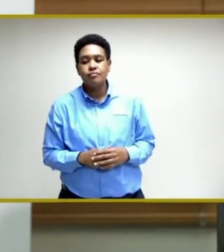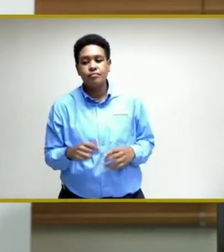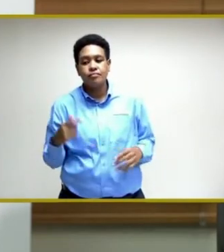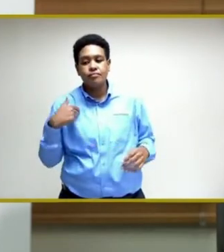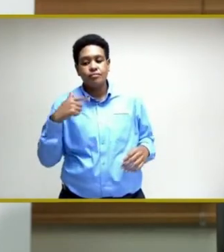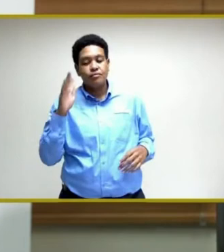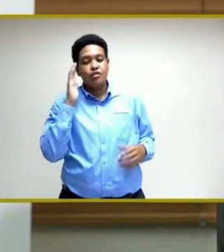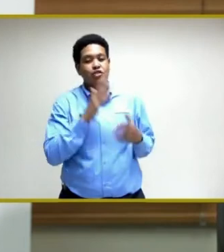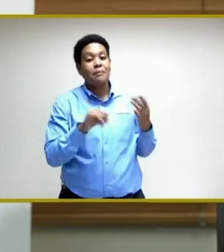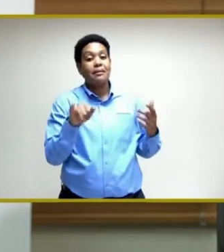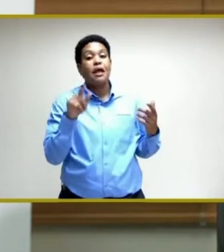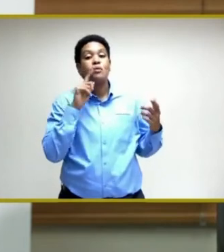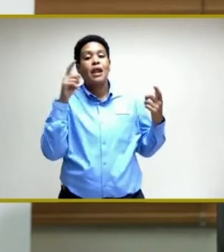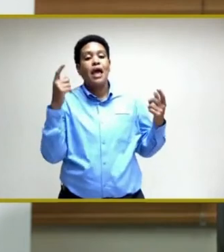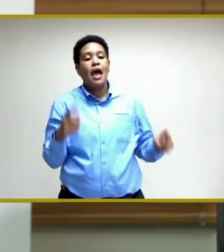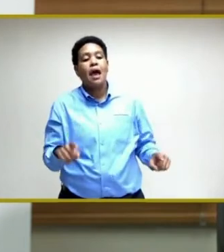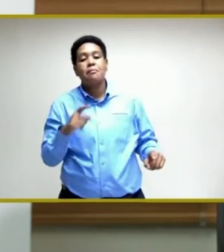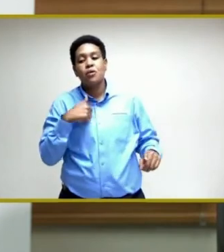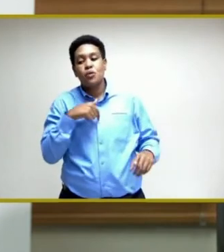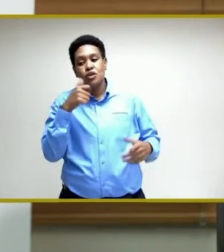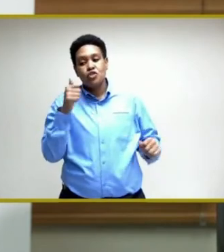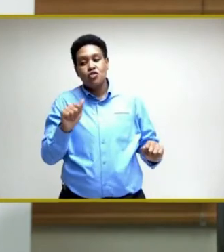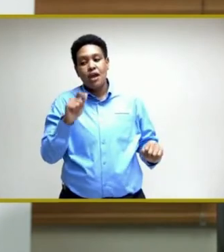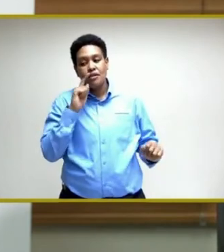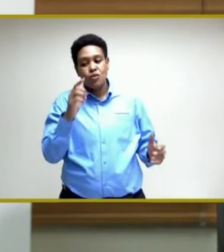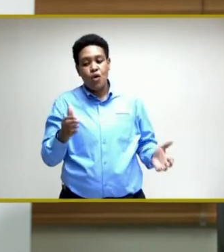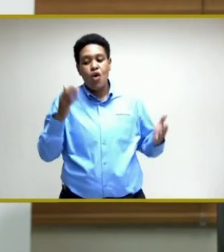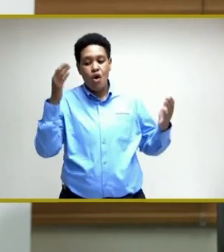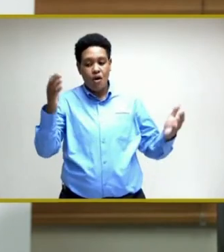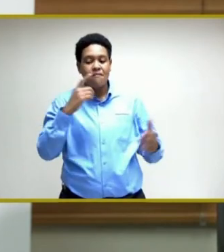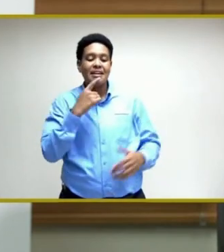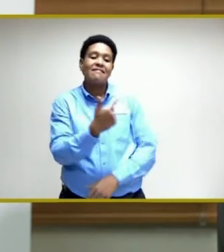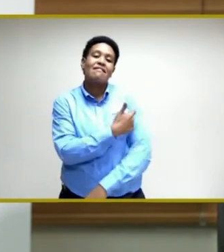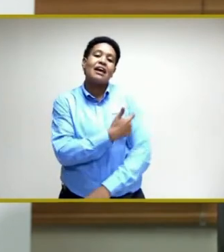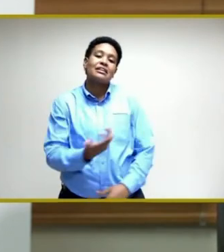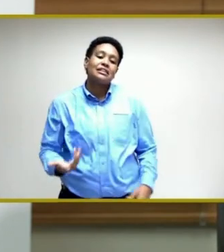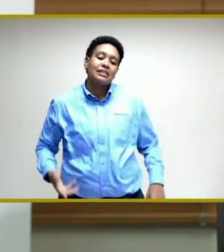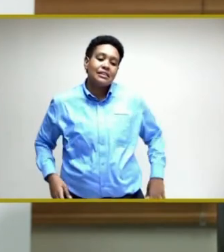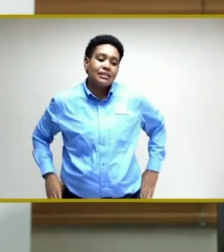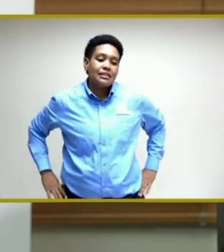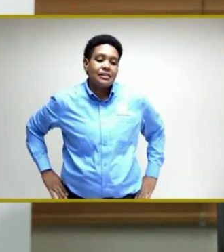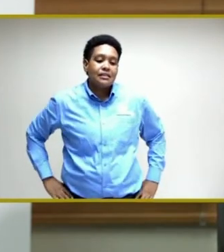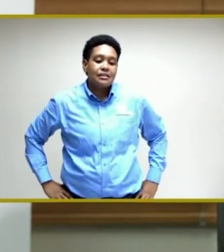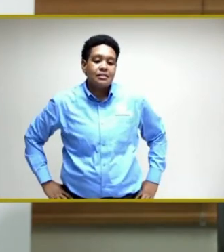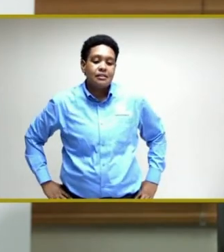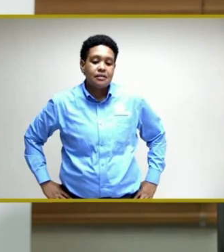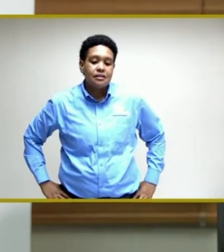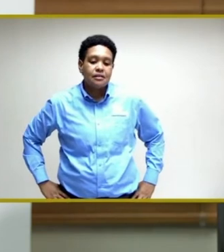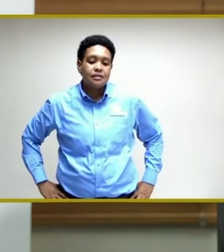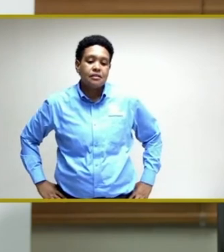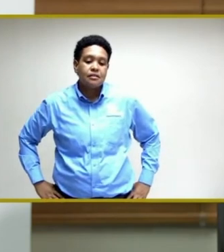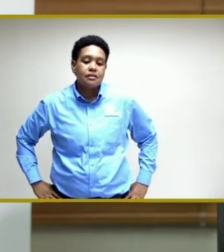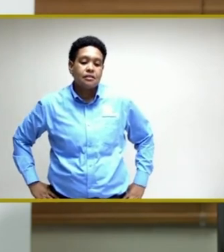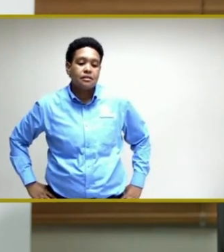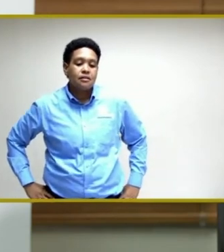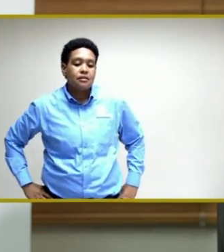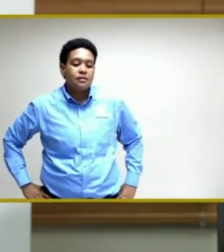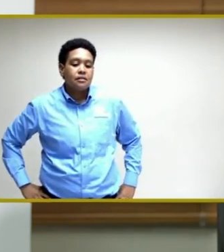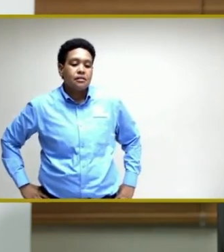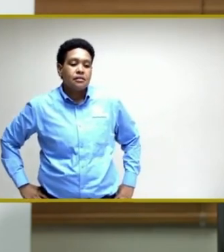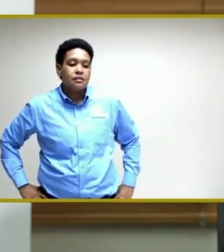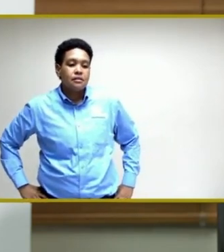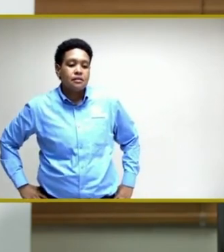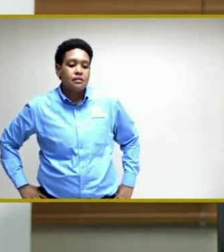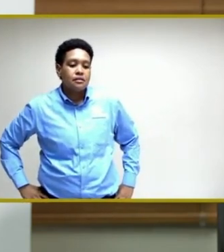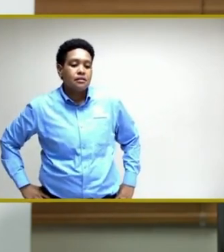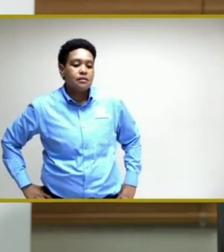as we pan out and offer the vaccines. To become vaccinated, members of the public